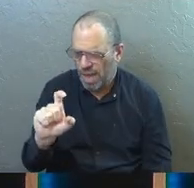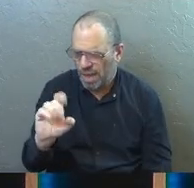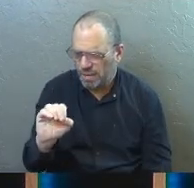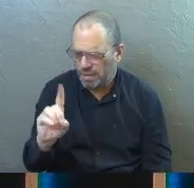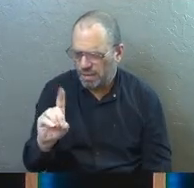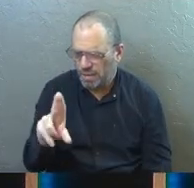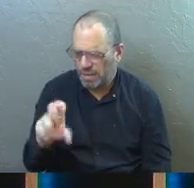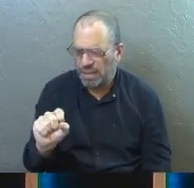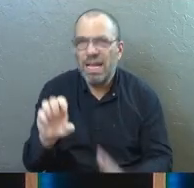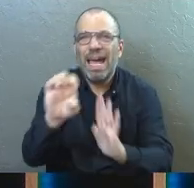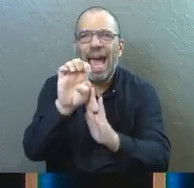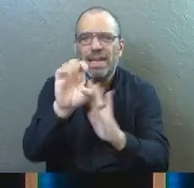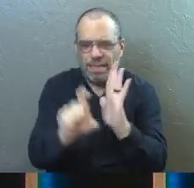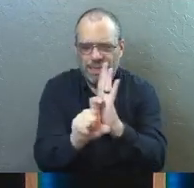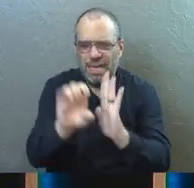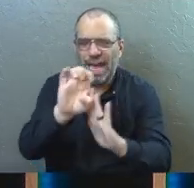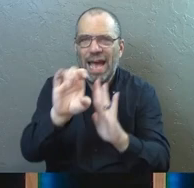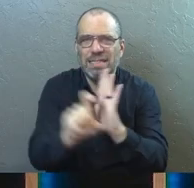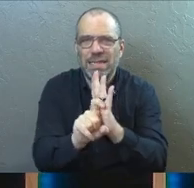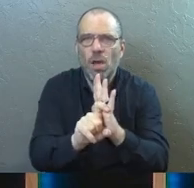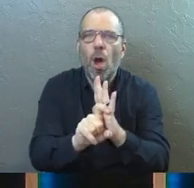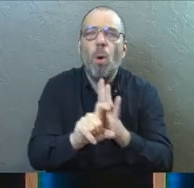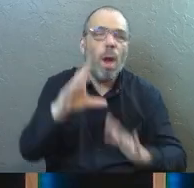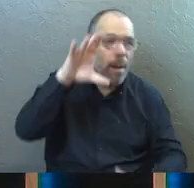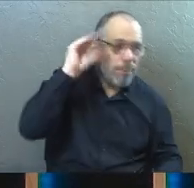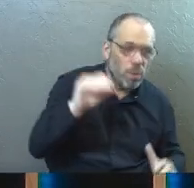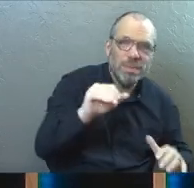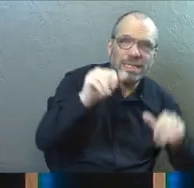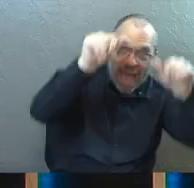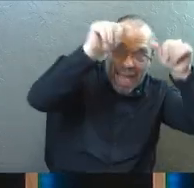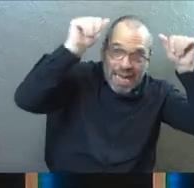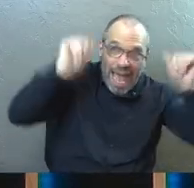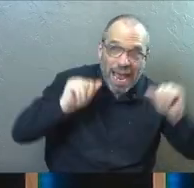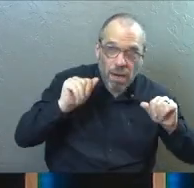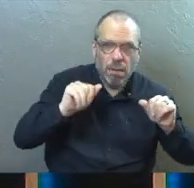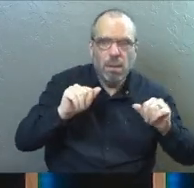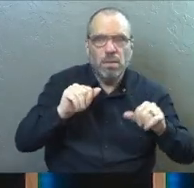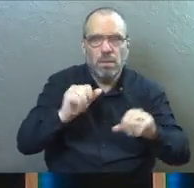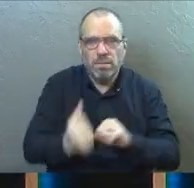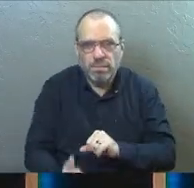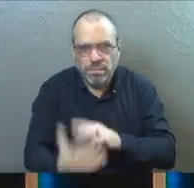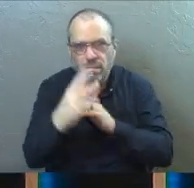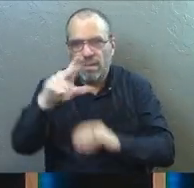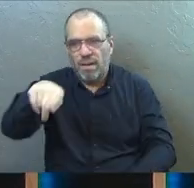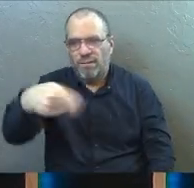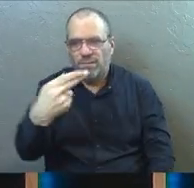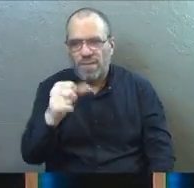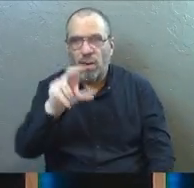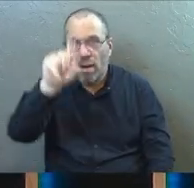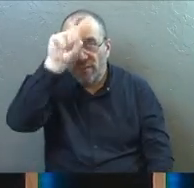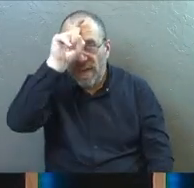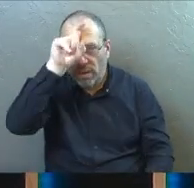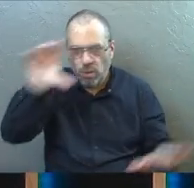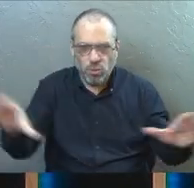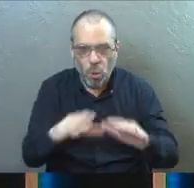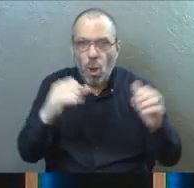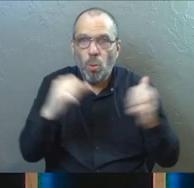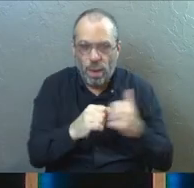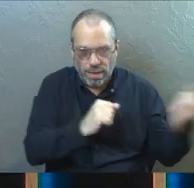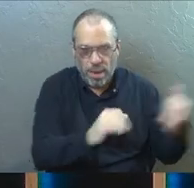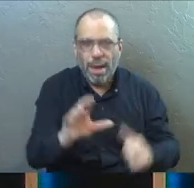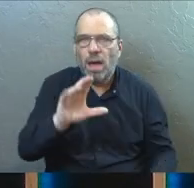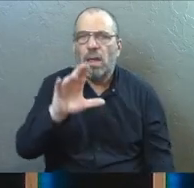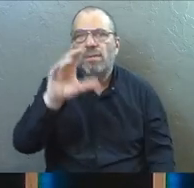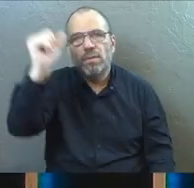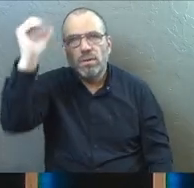there's a moment where Moses and Aaron go and they do miracles in front of Pharaoh in order to get Pharaoh's attention. And they do it with the power